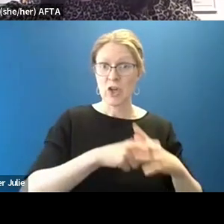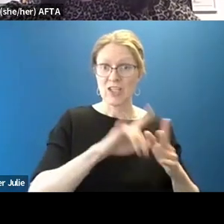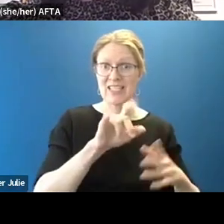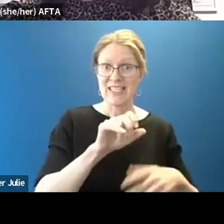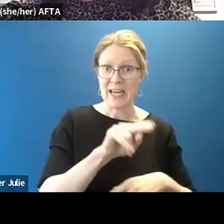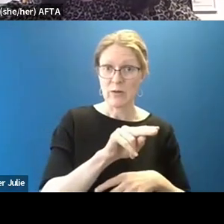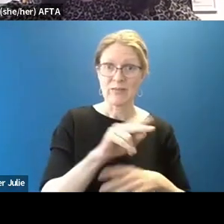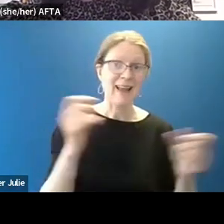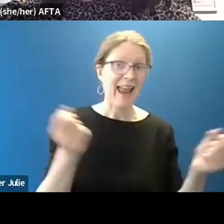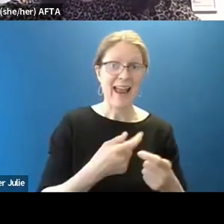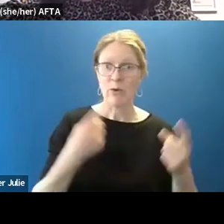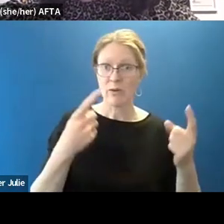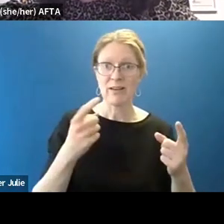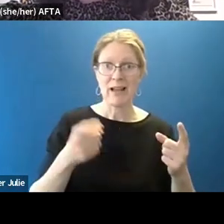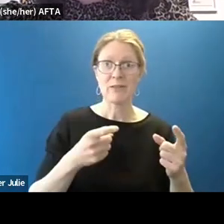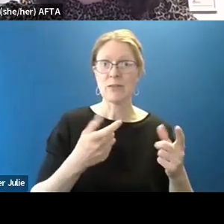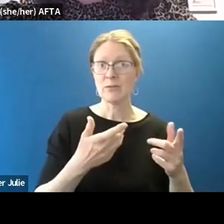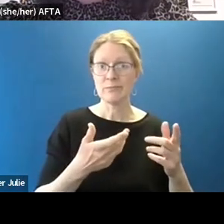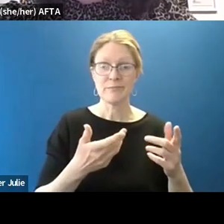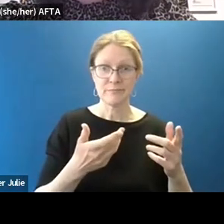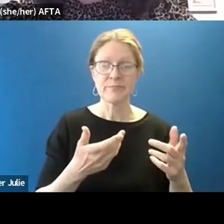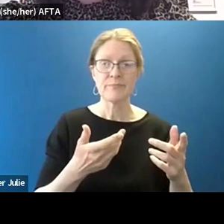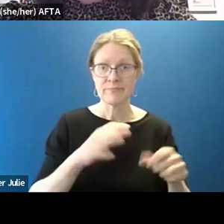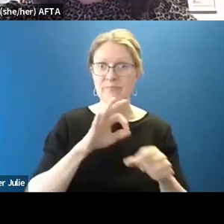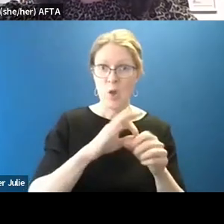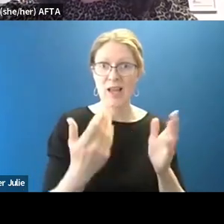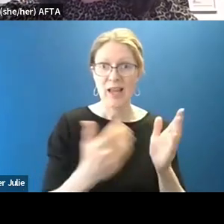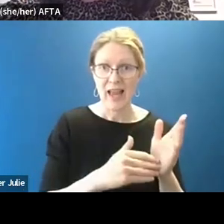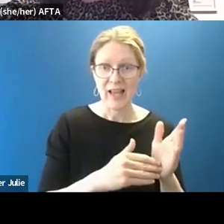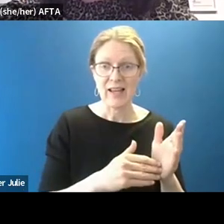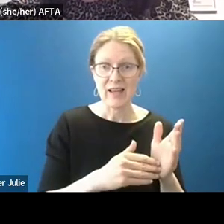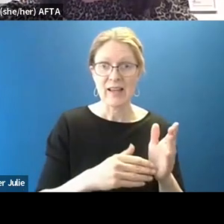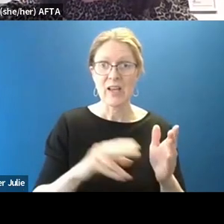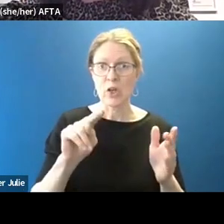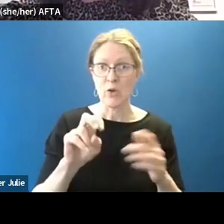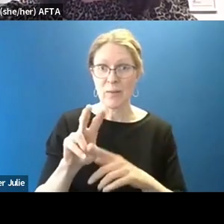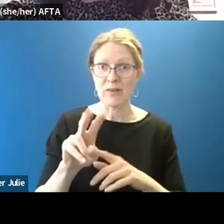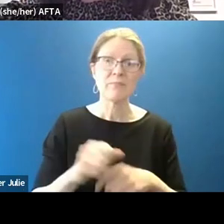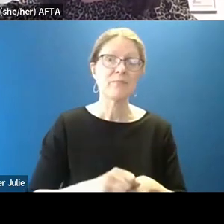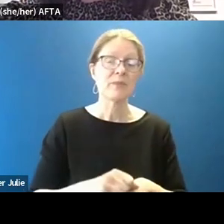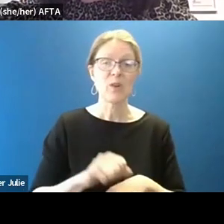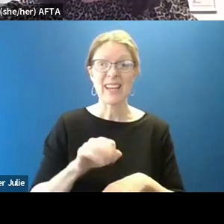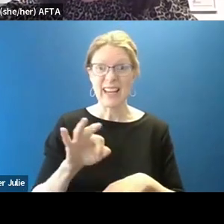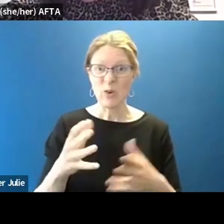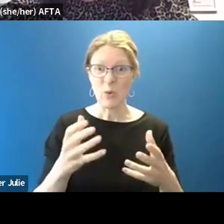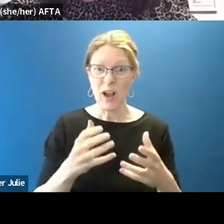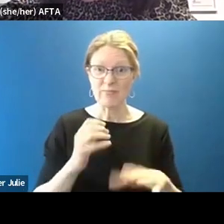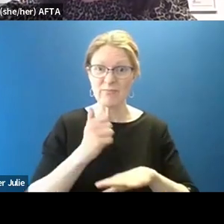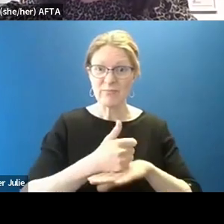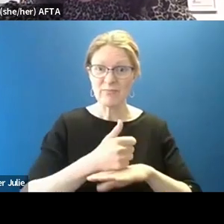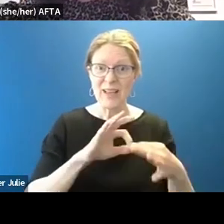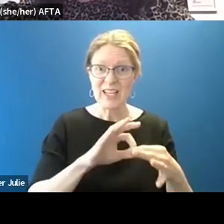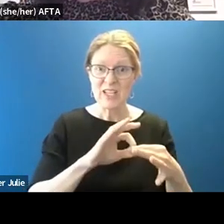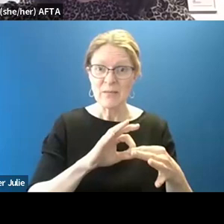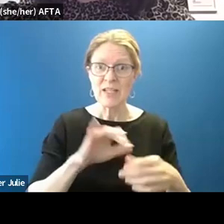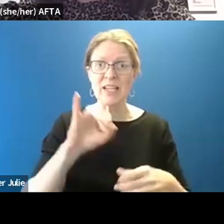either reelection or election in November. So if you're trying to build a relationship with a new elected official, January is probably a good time